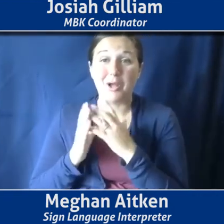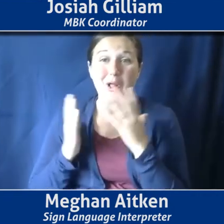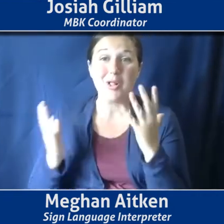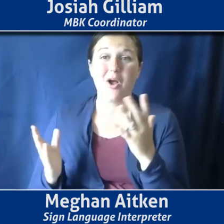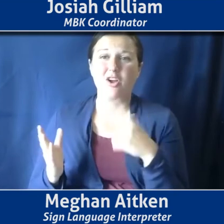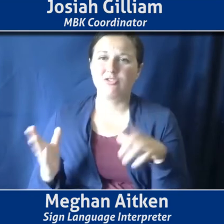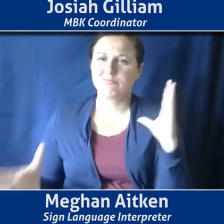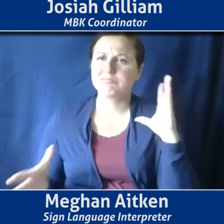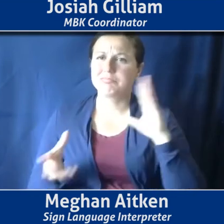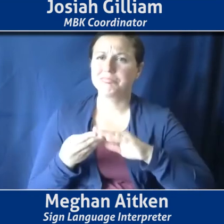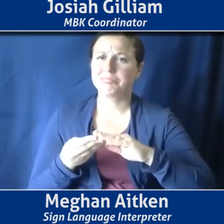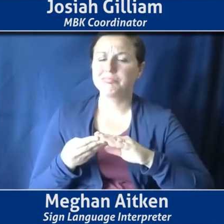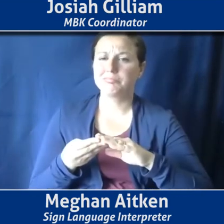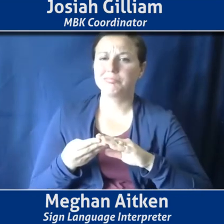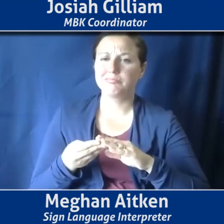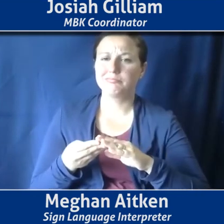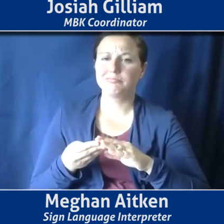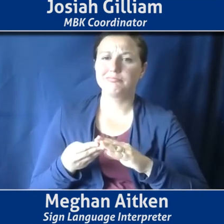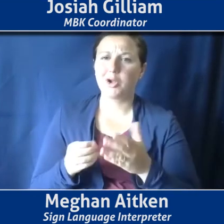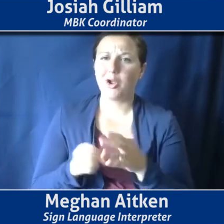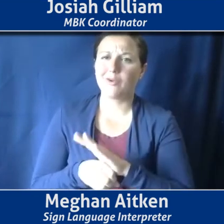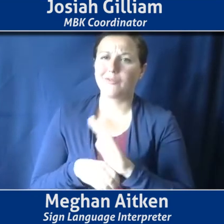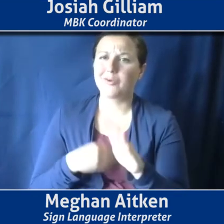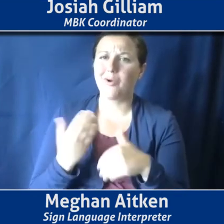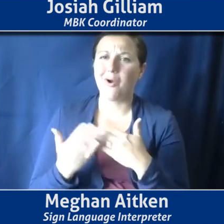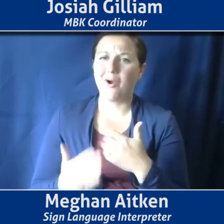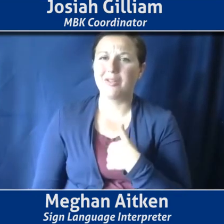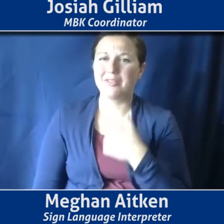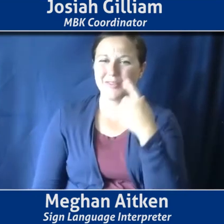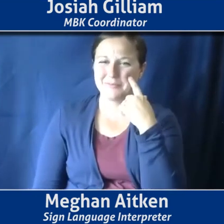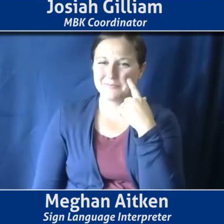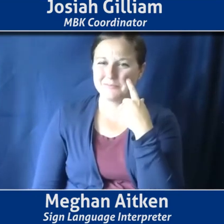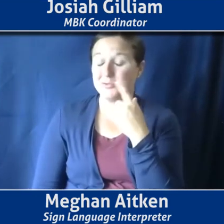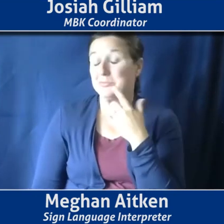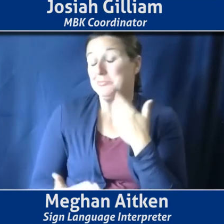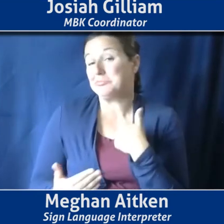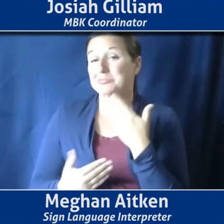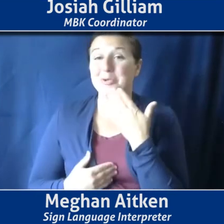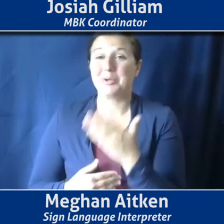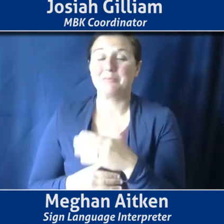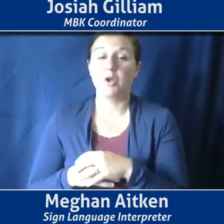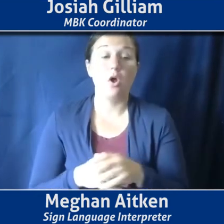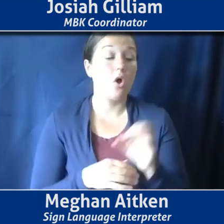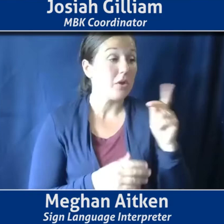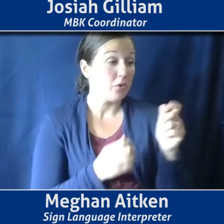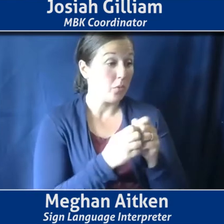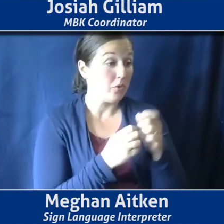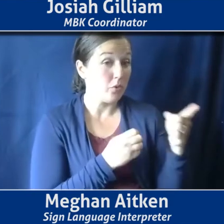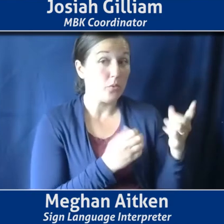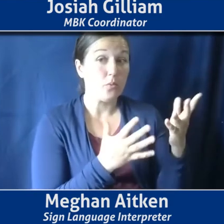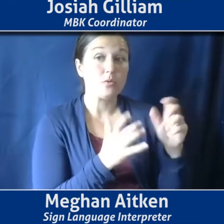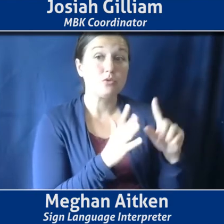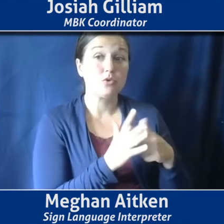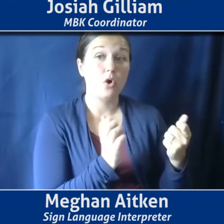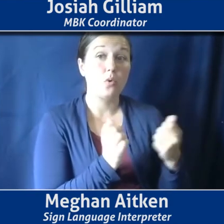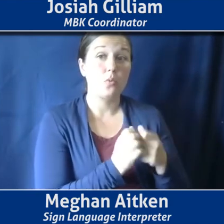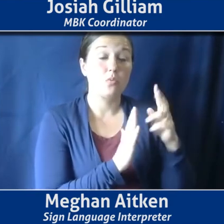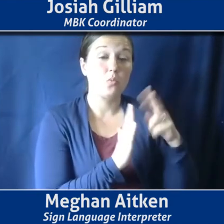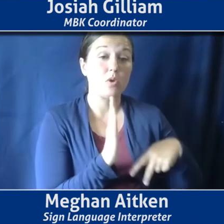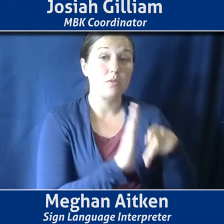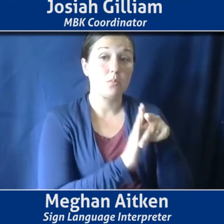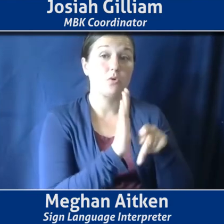things that pop up along our conversation, but I'm good. Terrific. Well, I'd like to start in the same way, if that's all right with you, by reading, um, the purpose of the